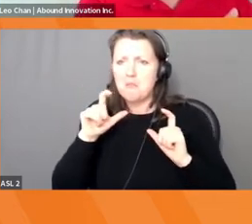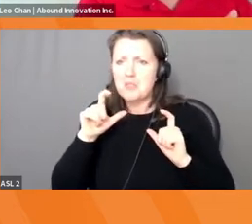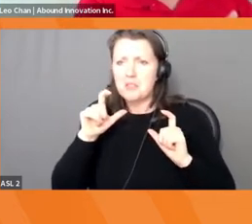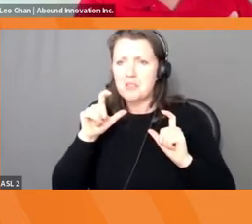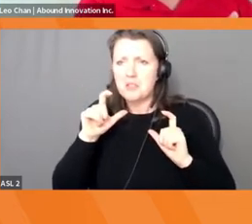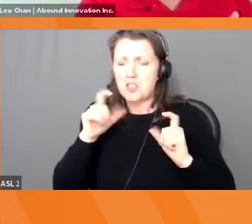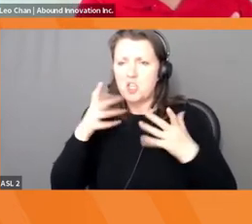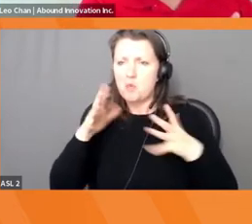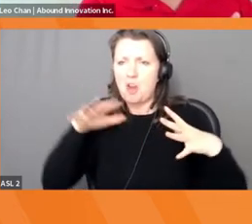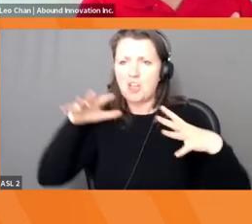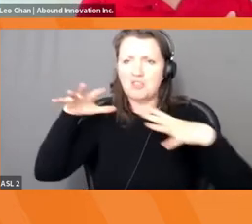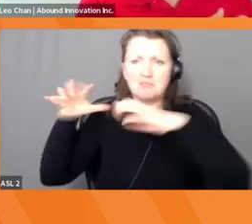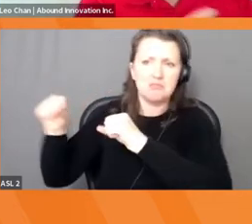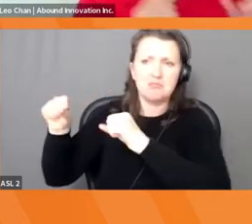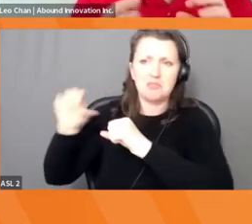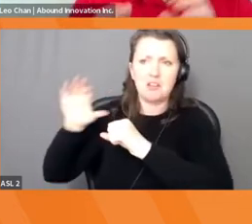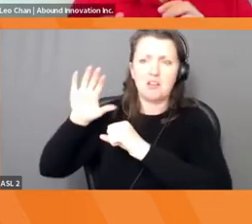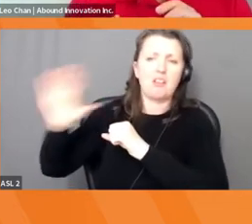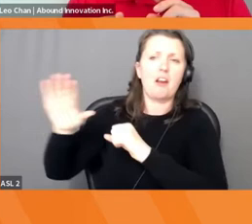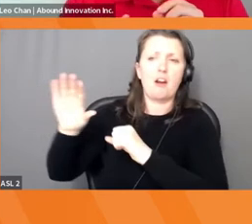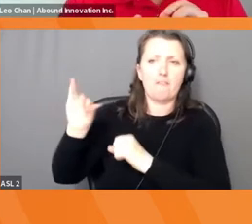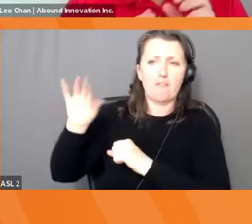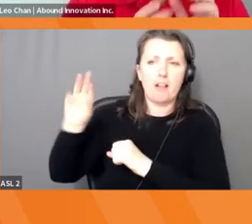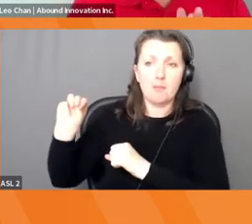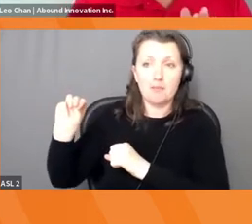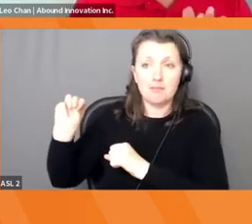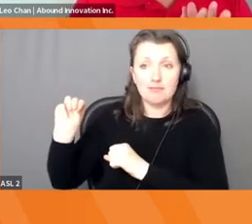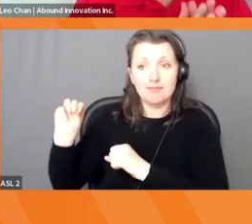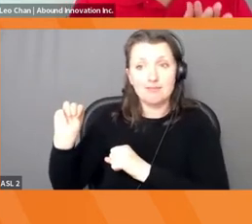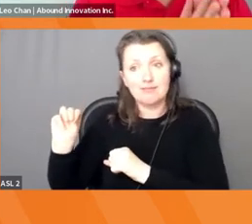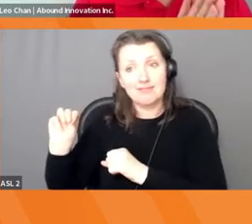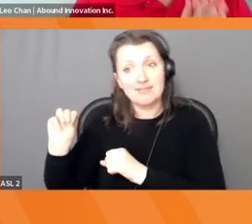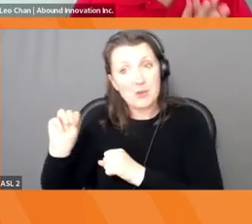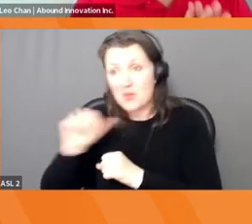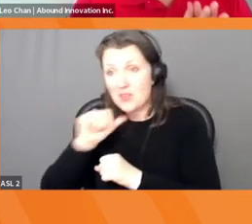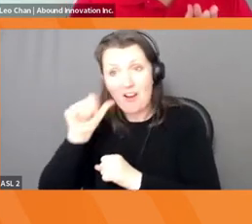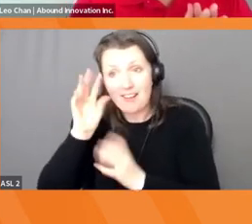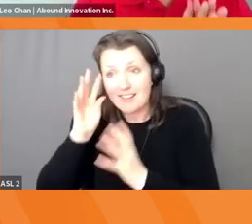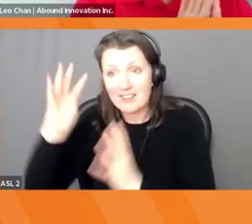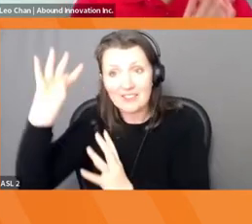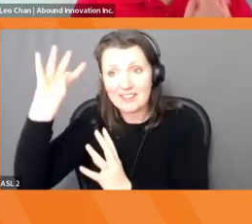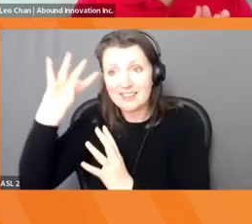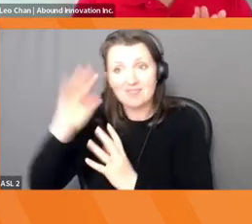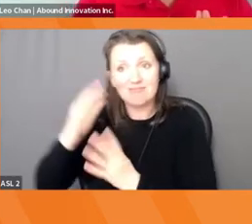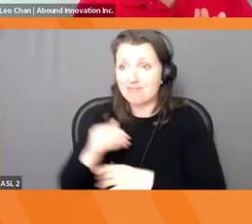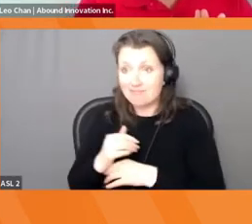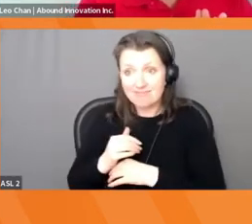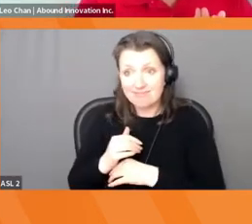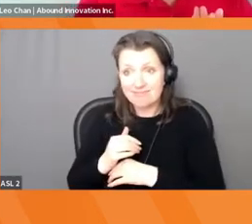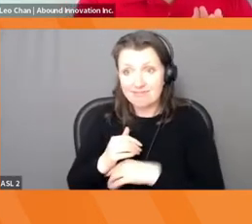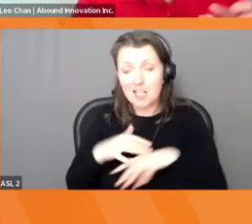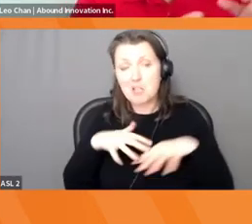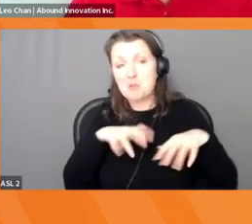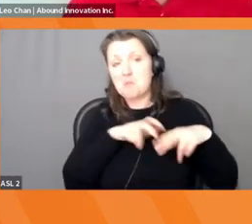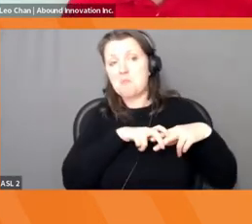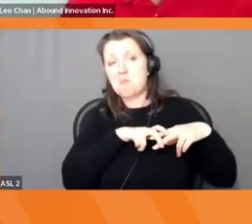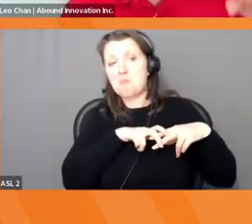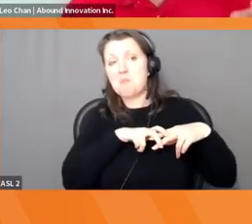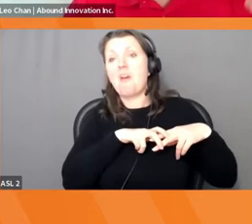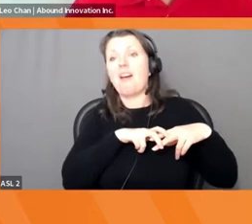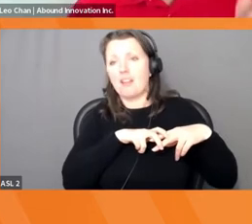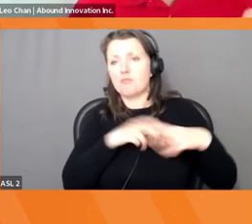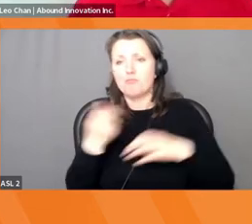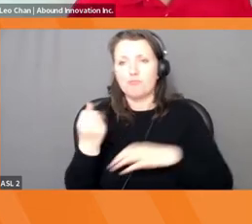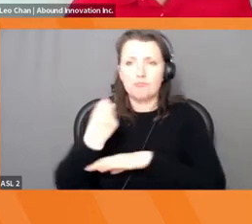2012, they filed for bankruptcy. You may not know this, but Kodak was actually the first company to create the digital camera. So they actually